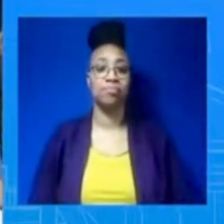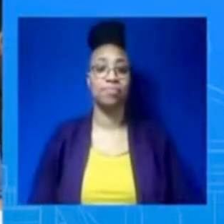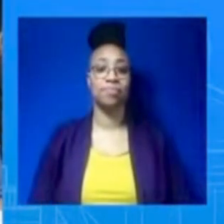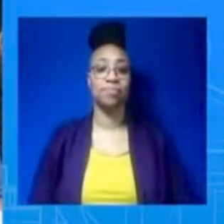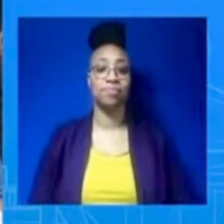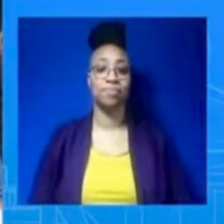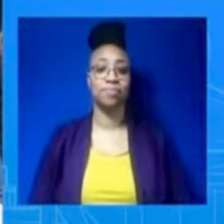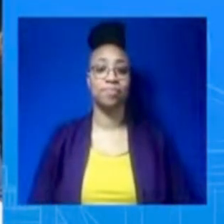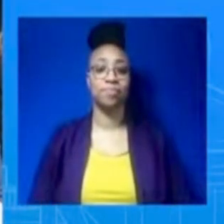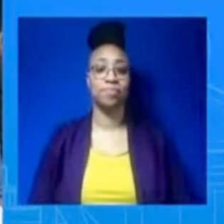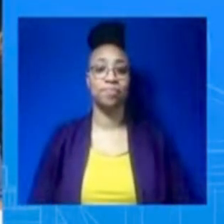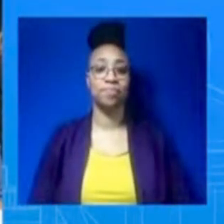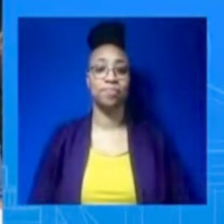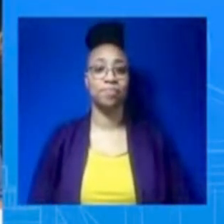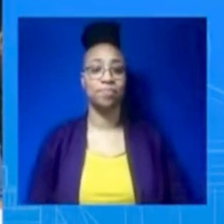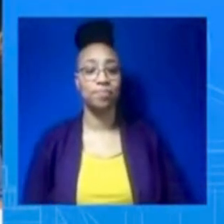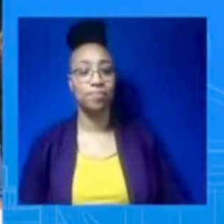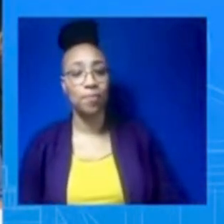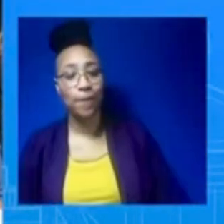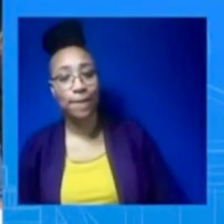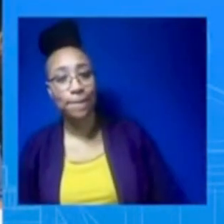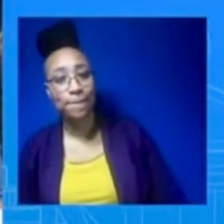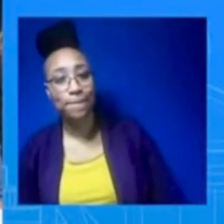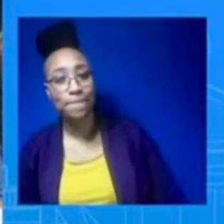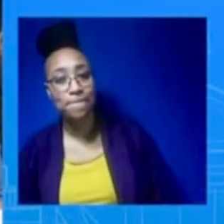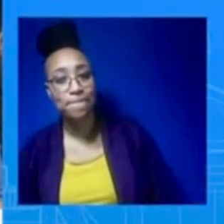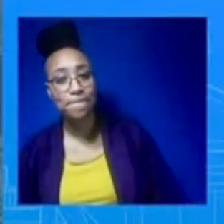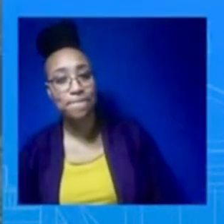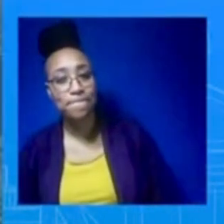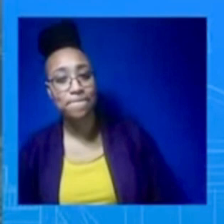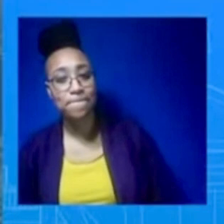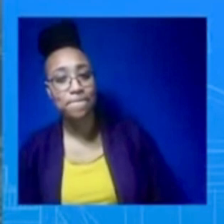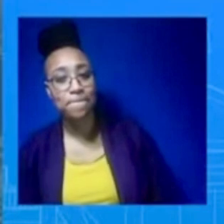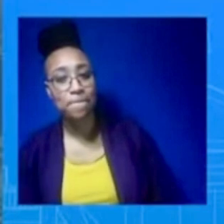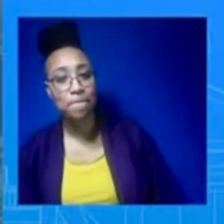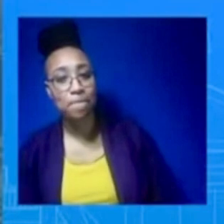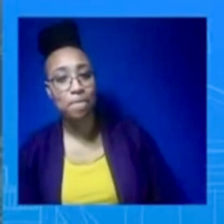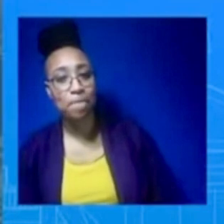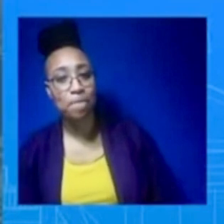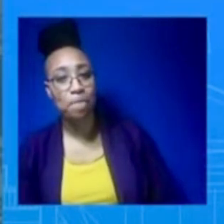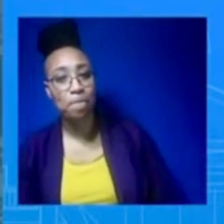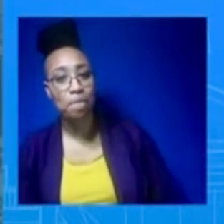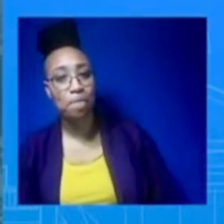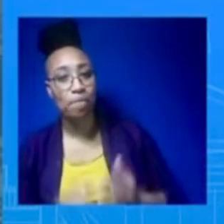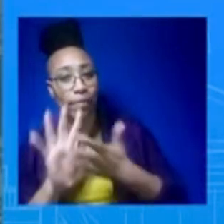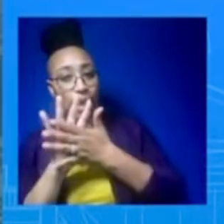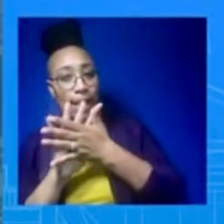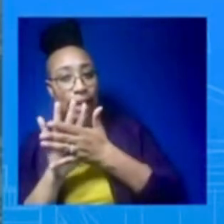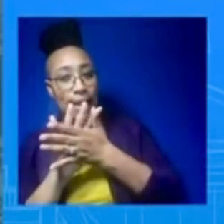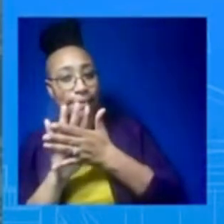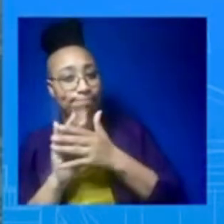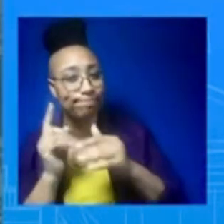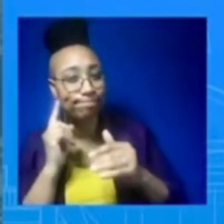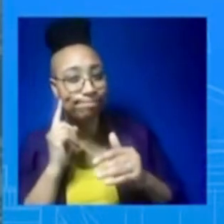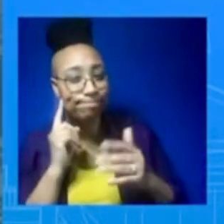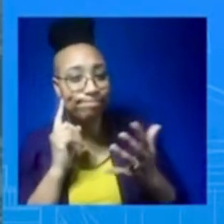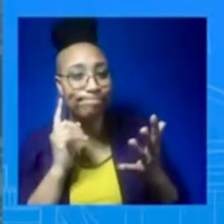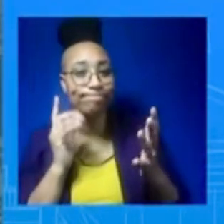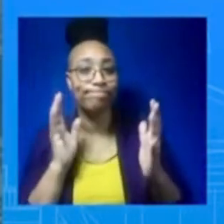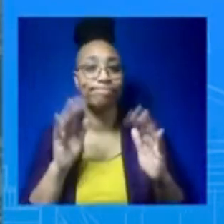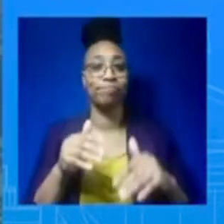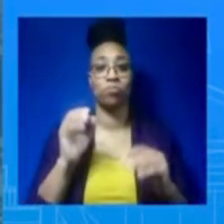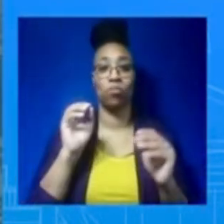this? Is that ever going to be finished or released publicly? So it's, don't have any update on the review. I know that's been asked a couple of times.